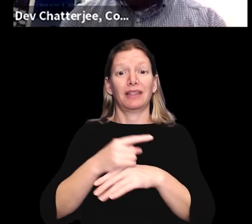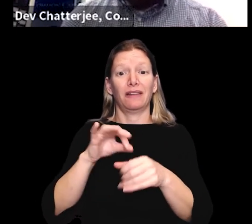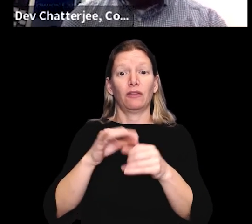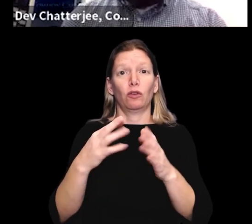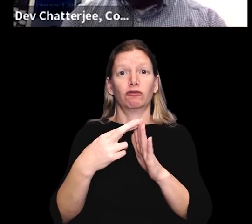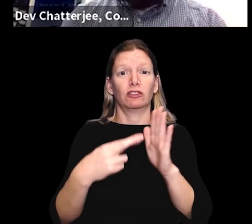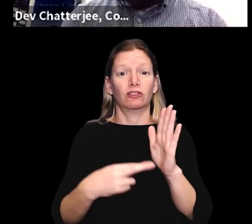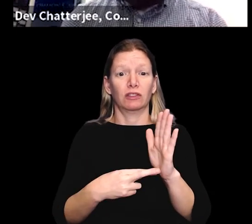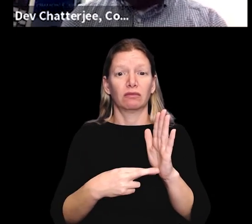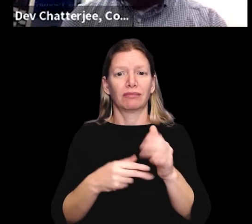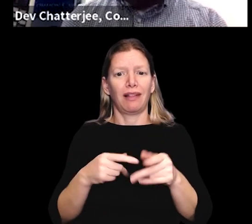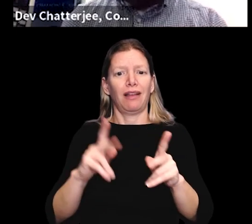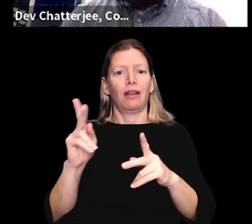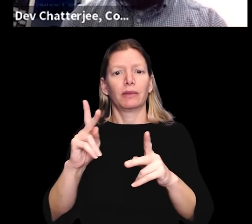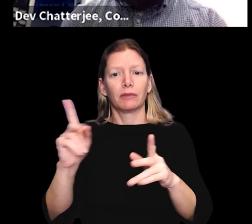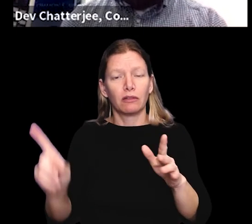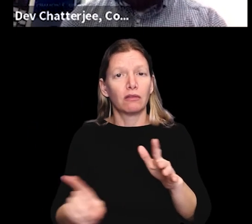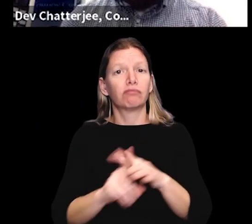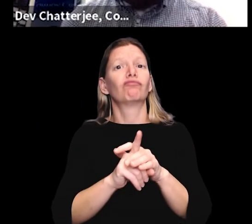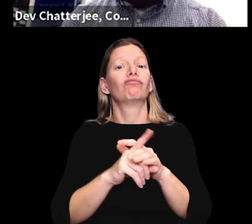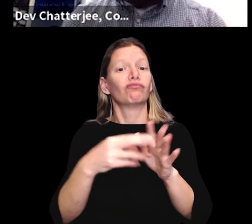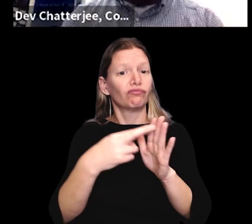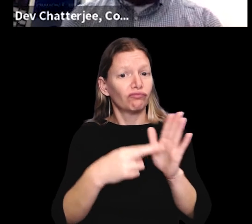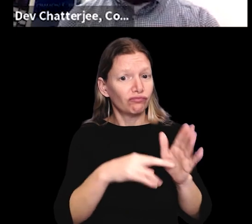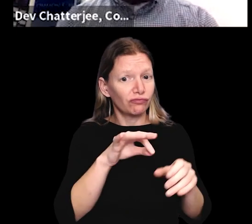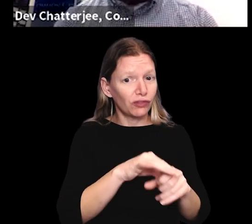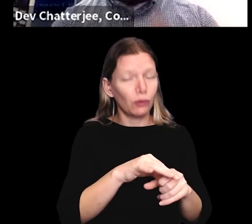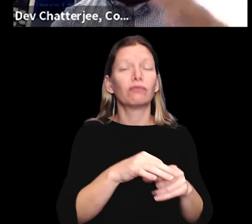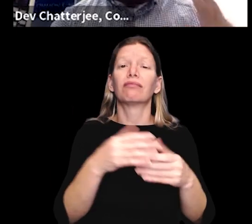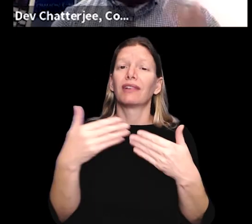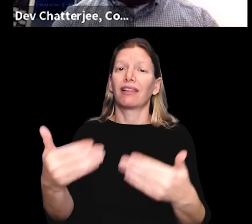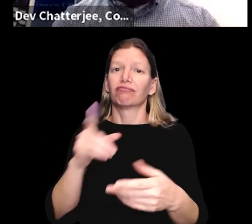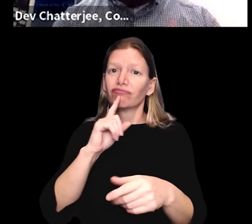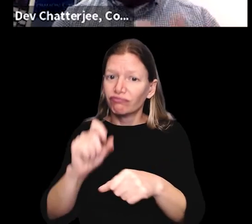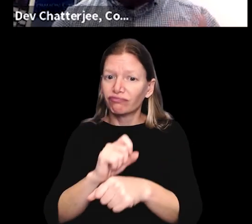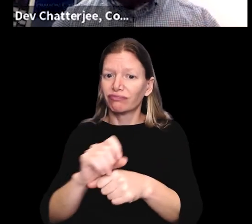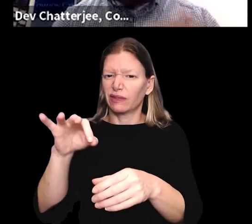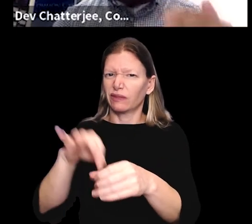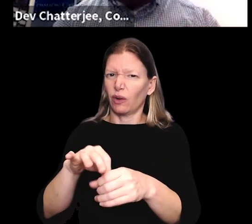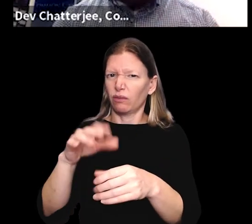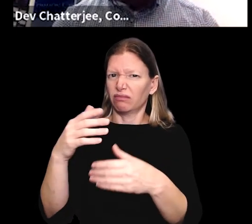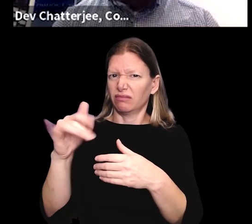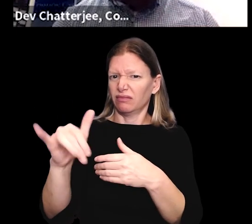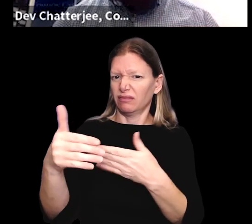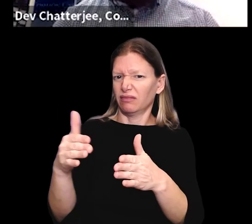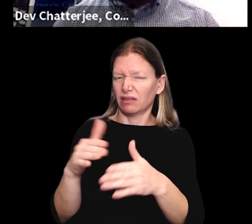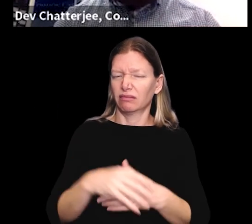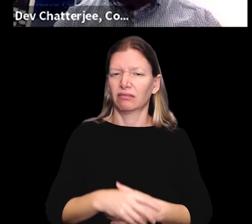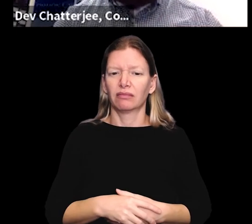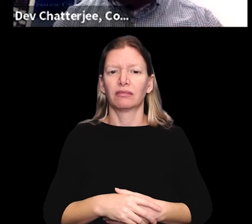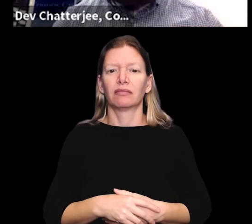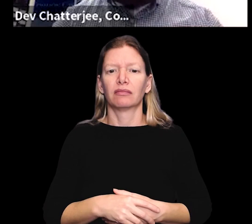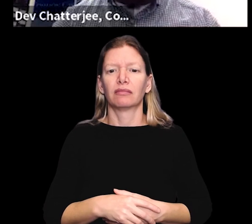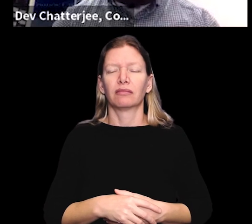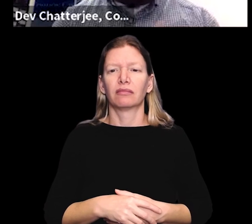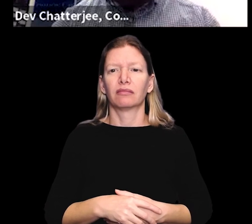same day voter registration would allow folks to register to vote as they